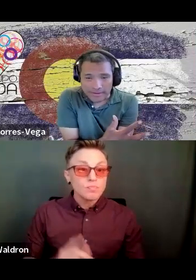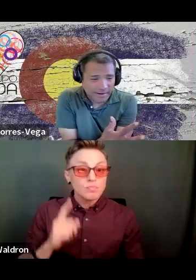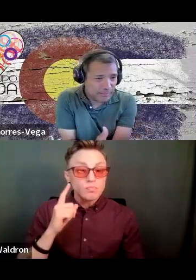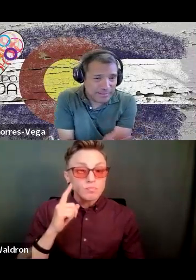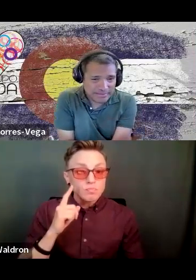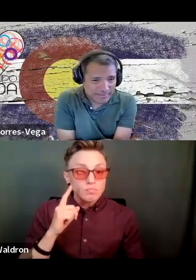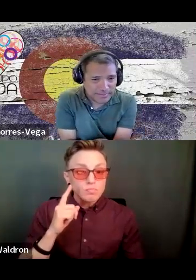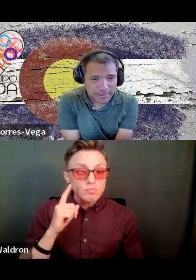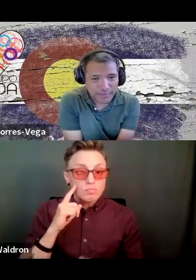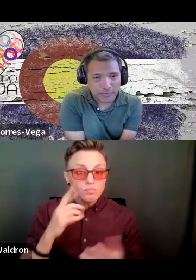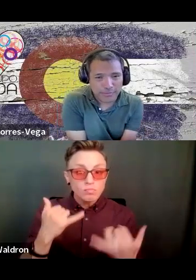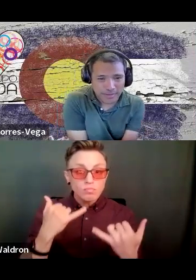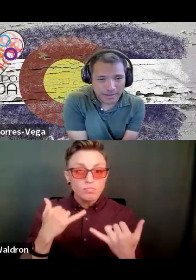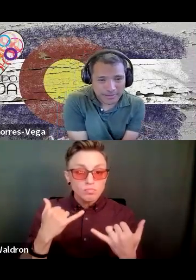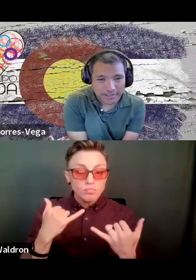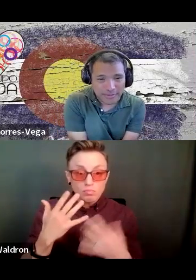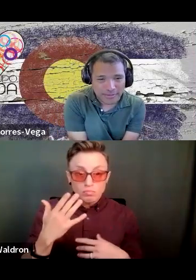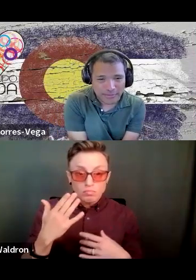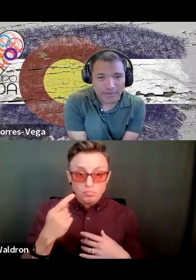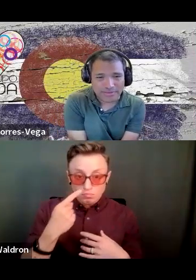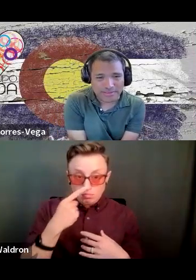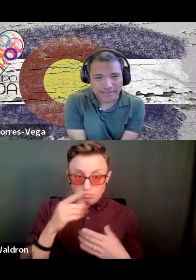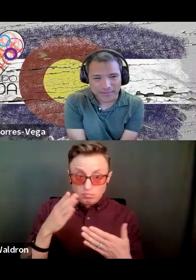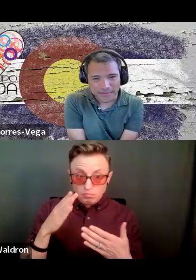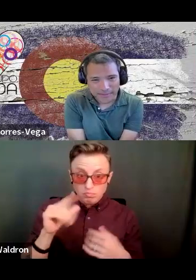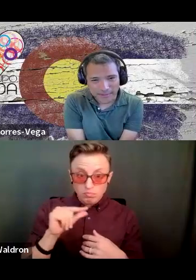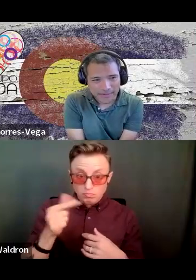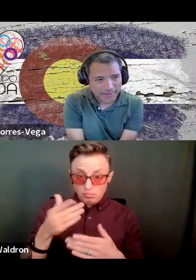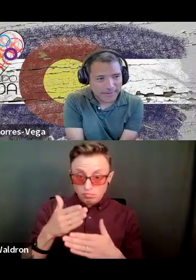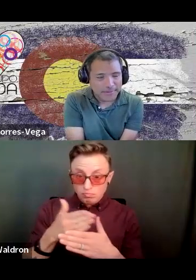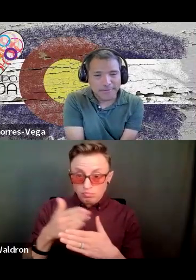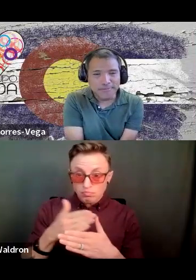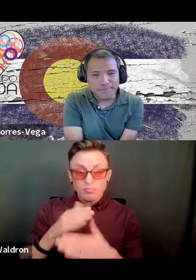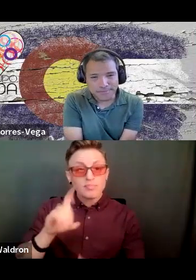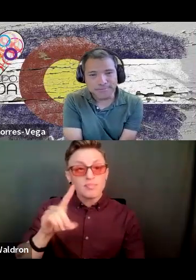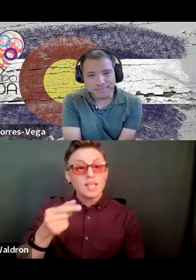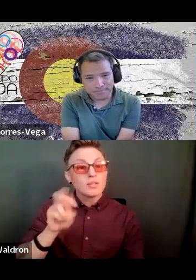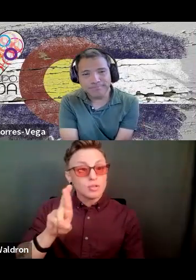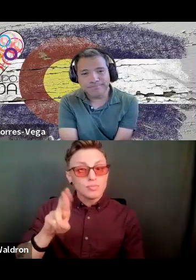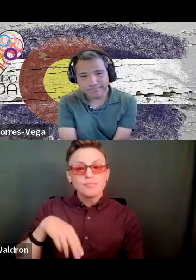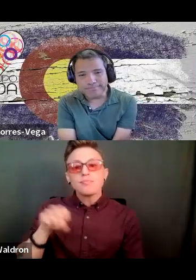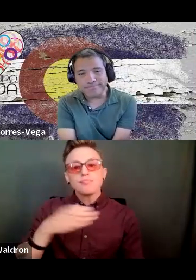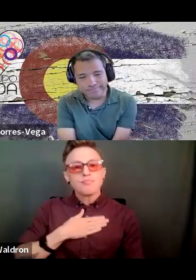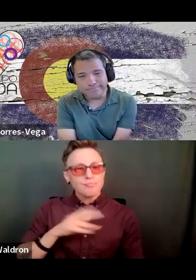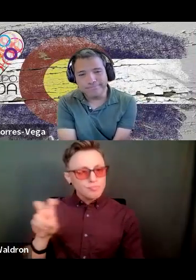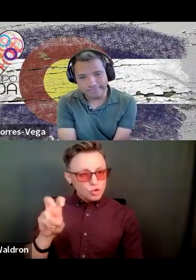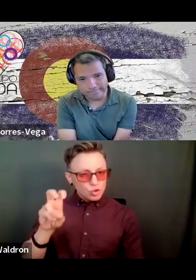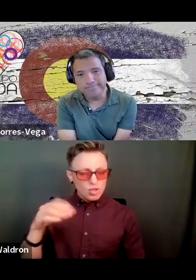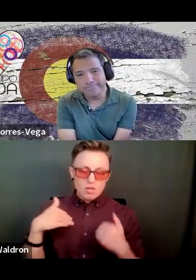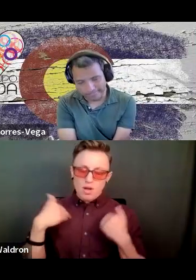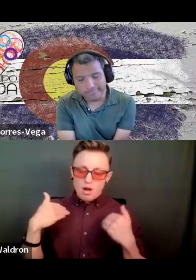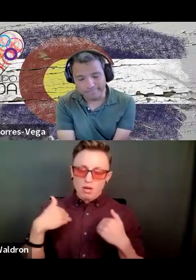missing one, Edgar. Please, can you share it with us? Yes. So my journey started when I was young.